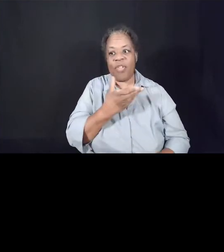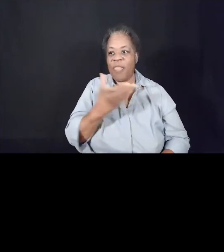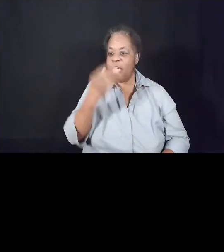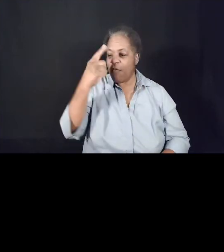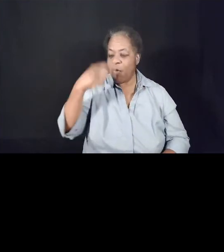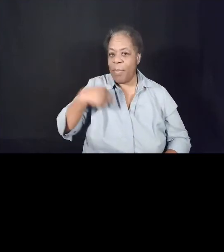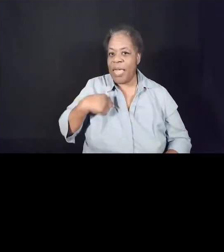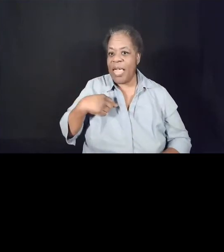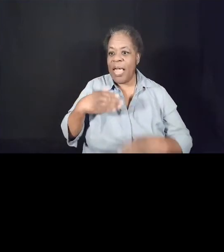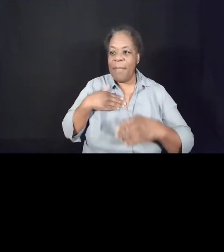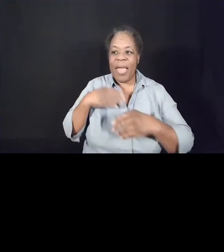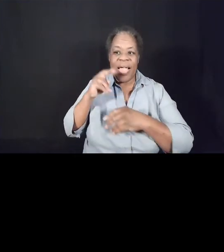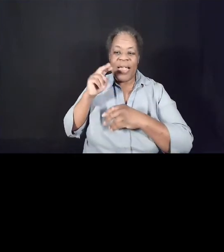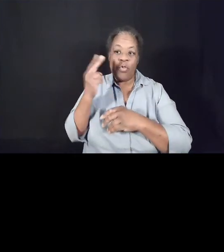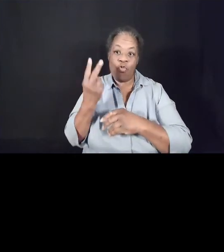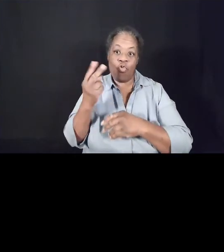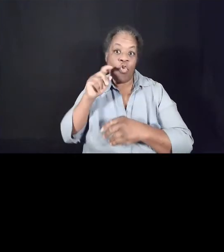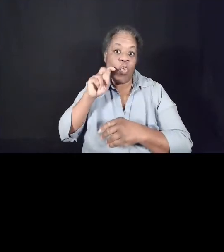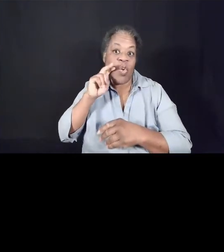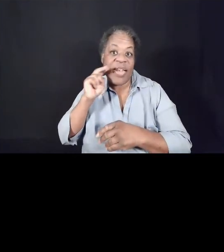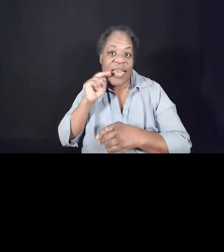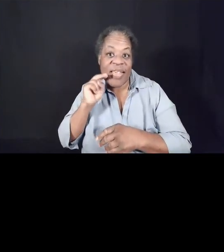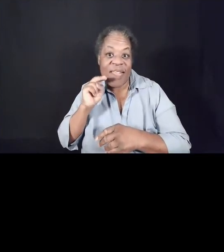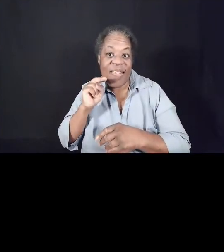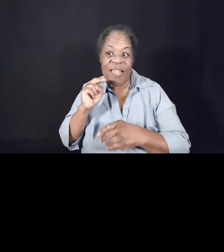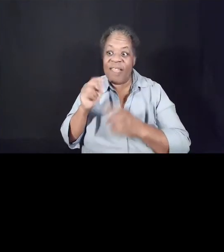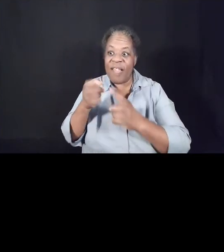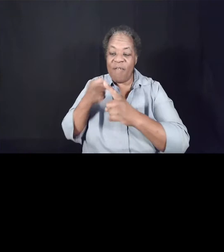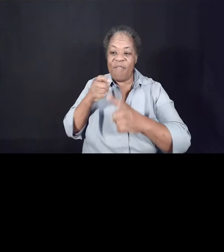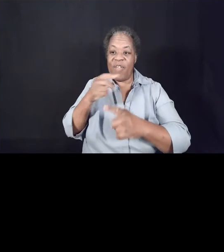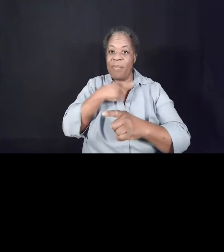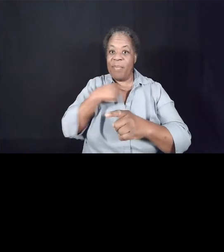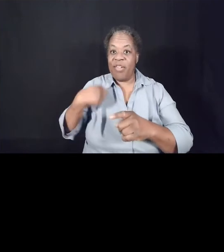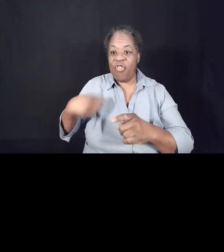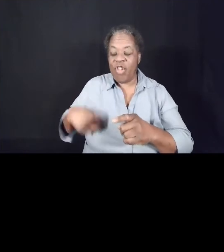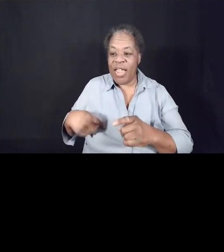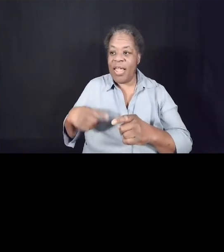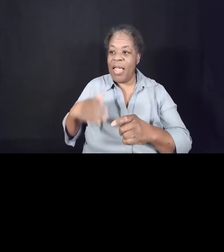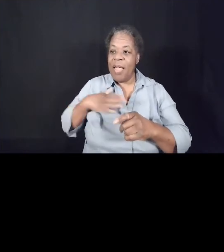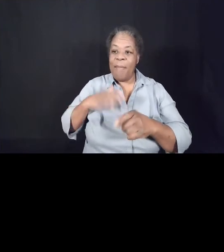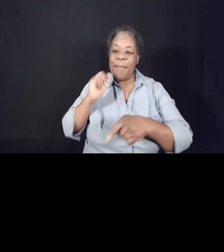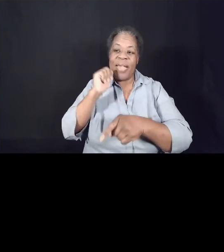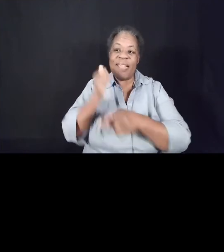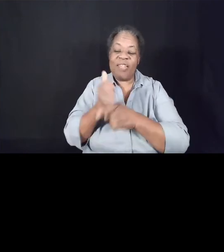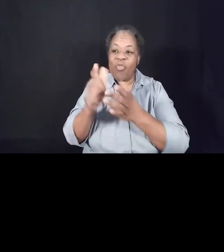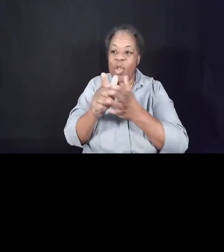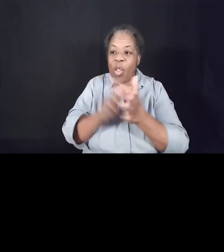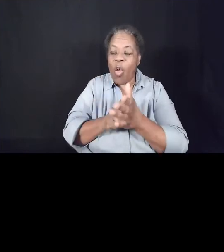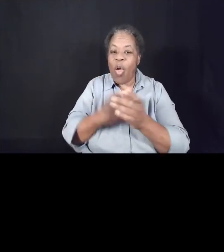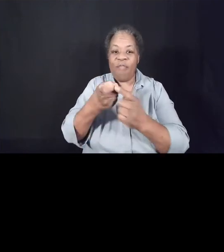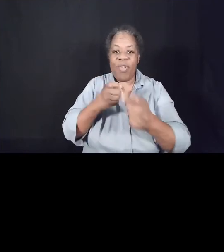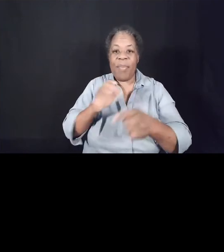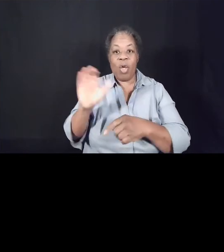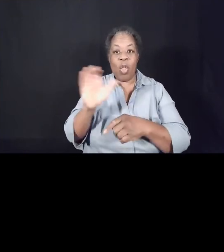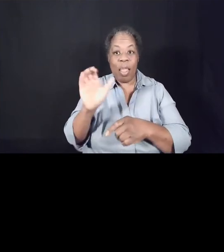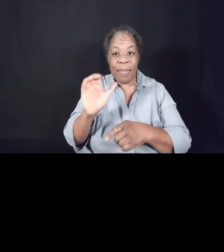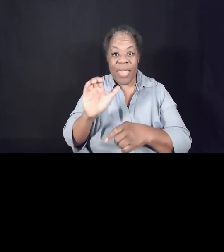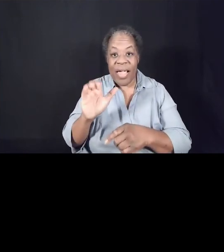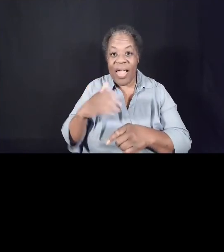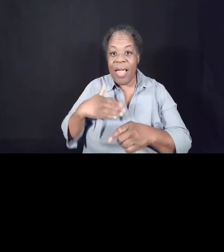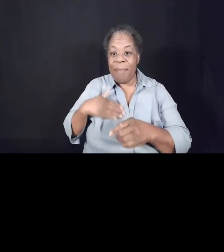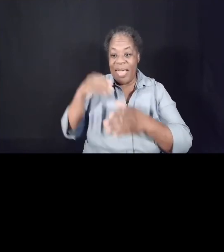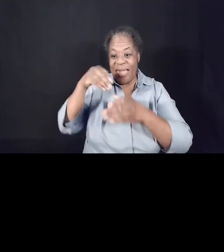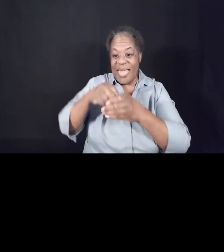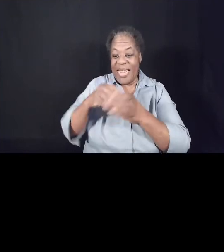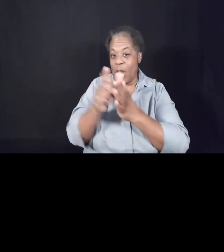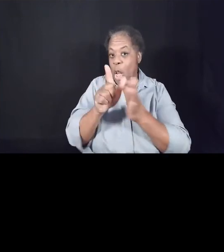are both from China. My sister-in-law is from Colombia. And my in-laws are